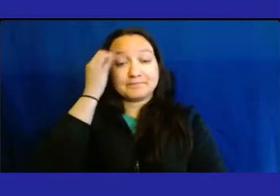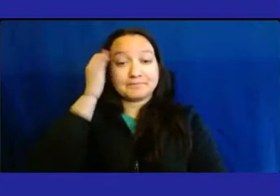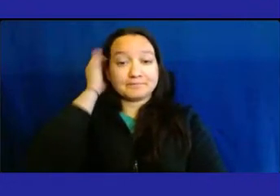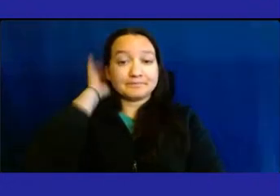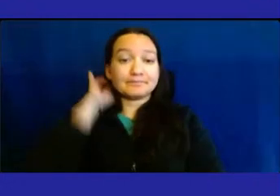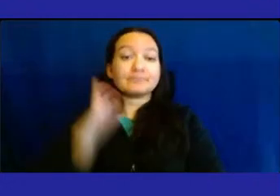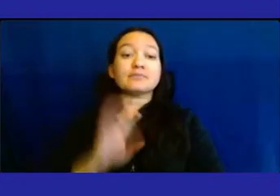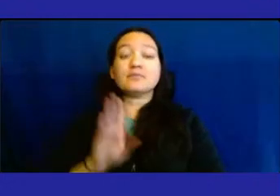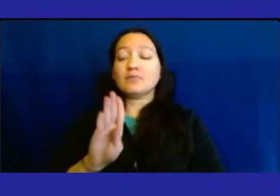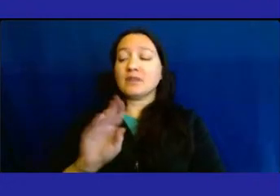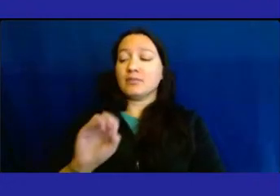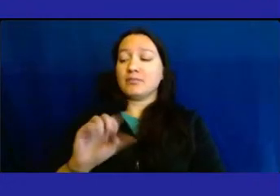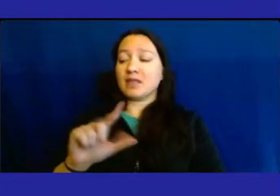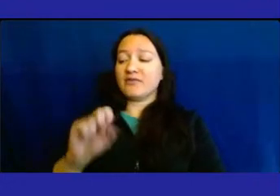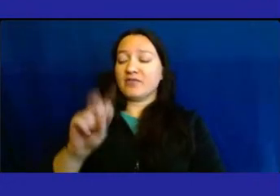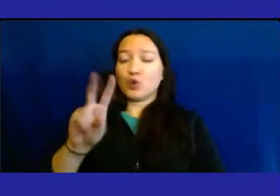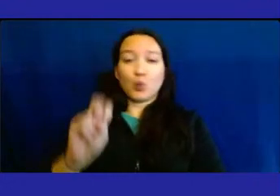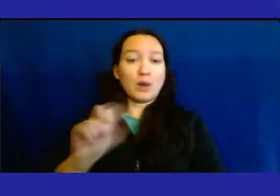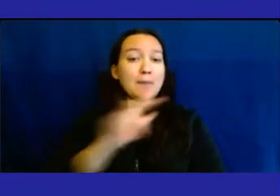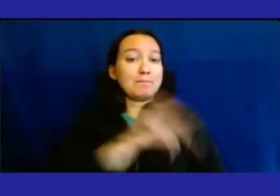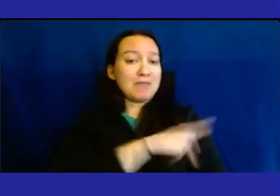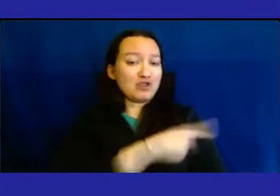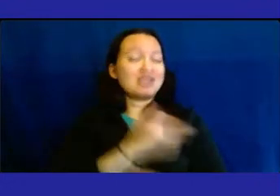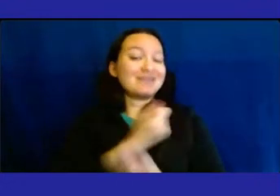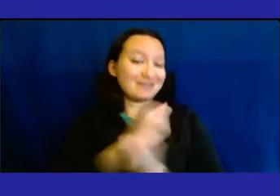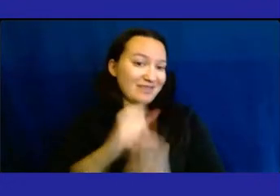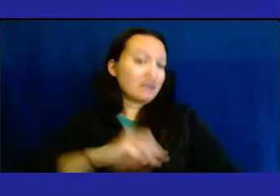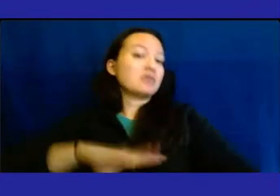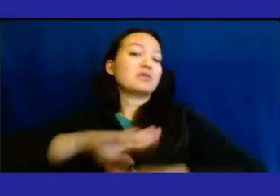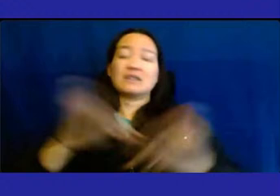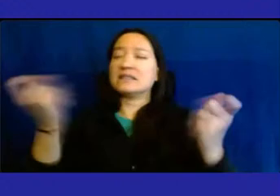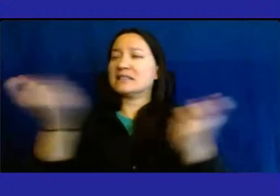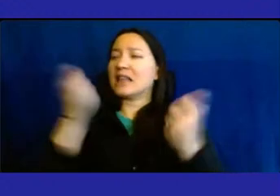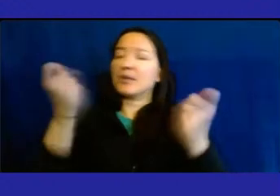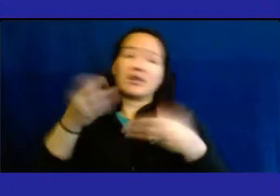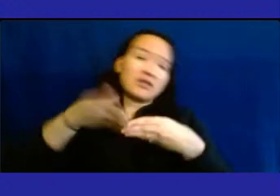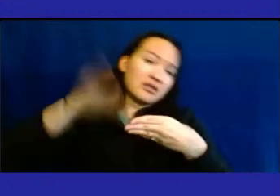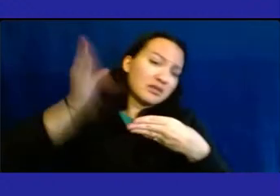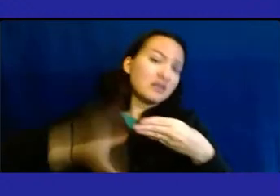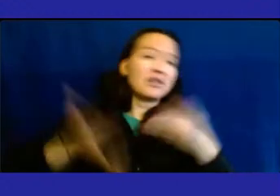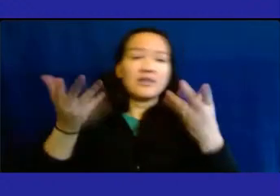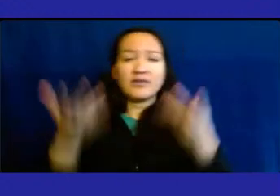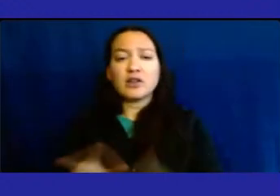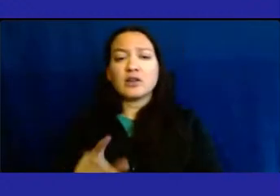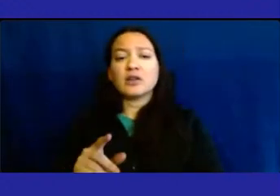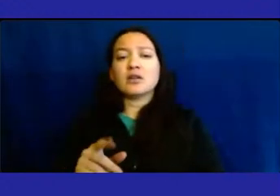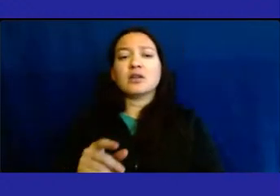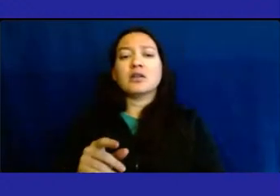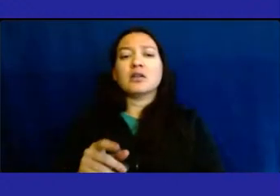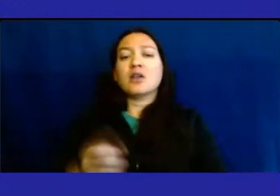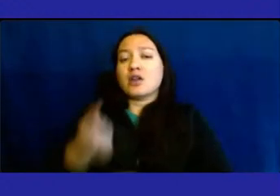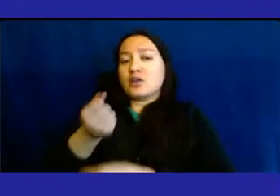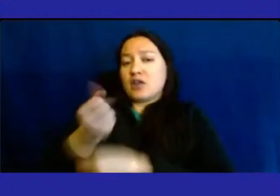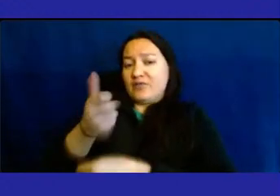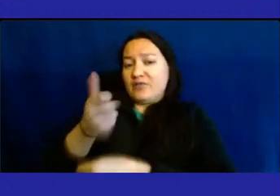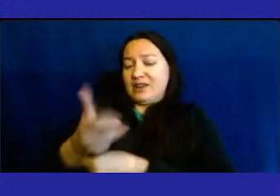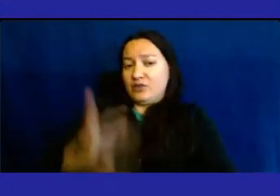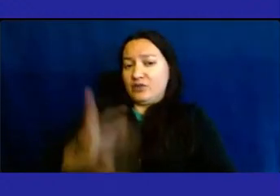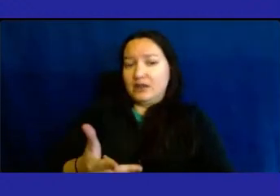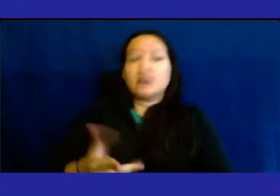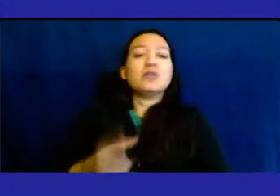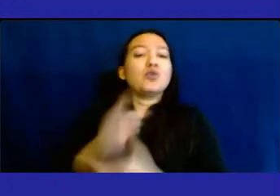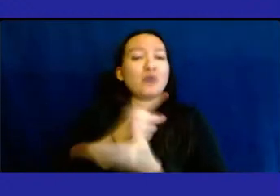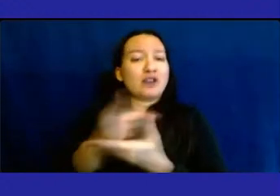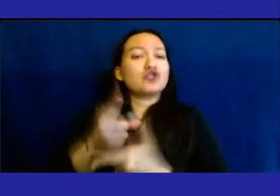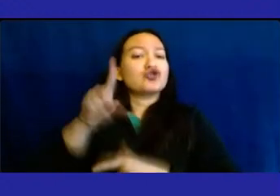Bellevue Patient Safety and Satisfaction. We celebrated the conclusion of our tri-annual week-long survey from the